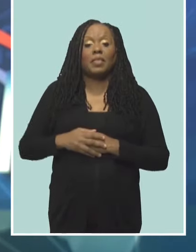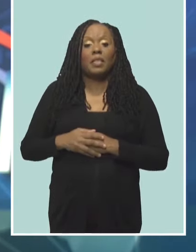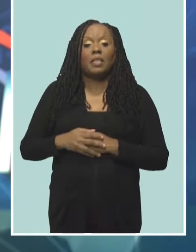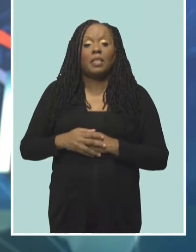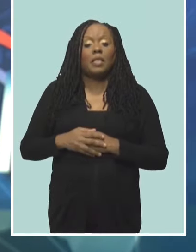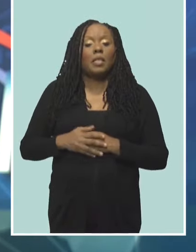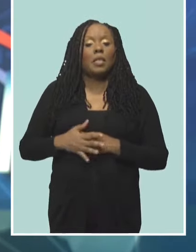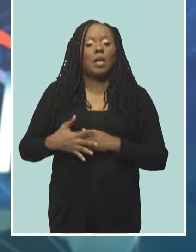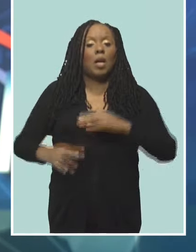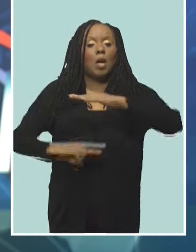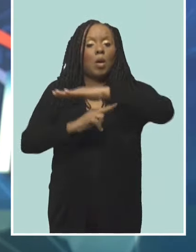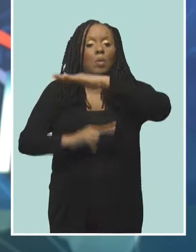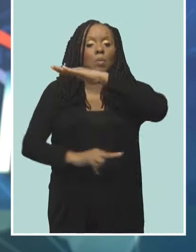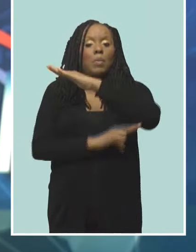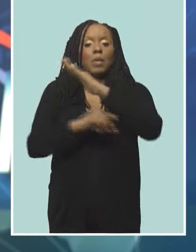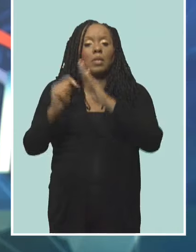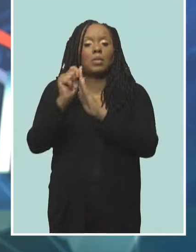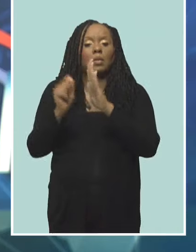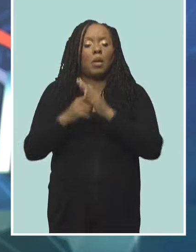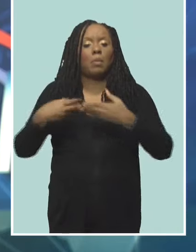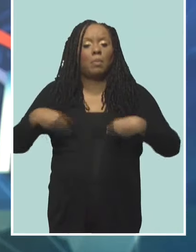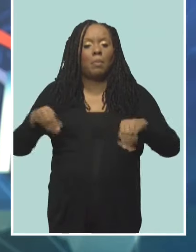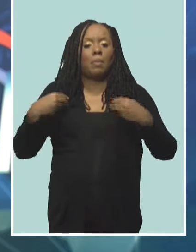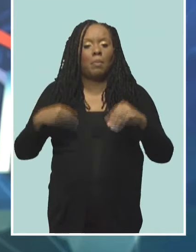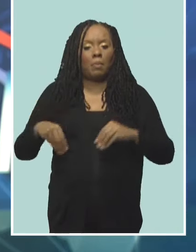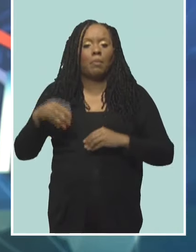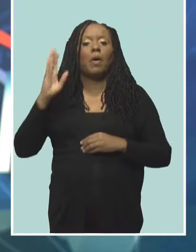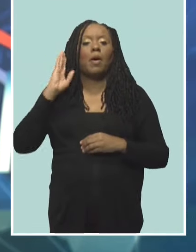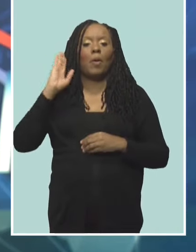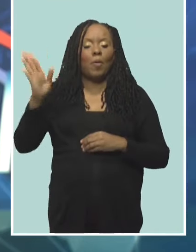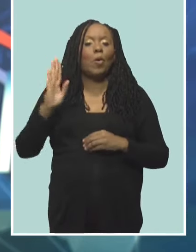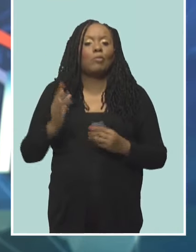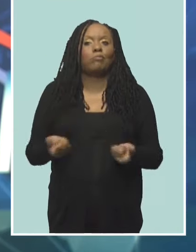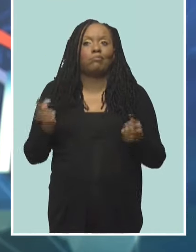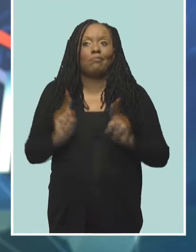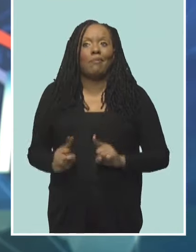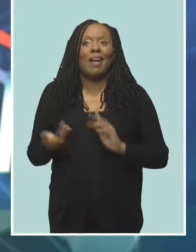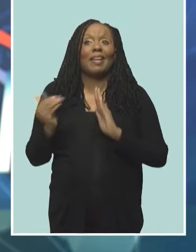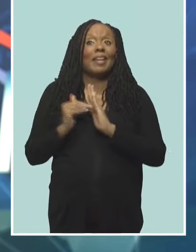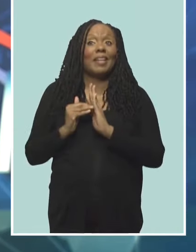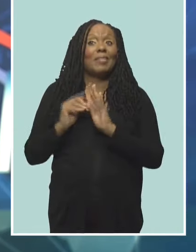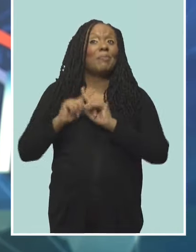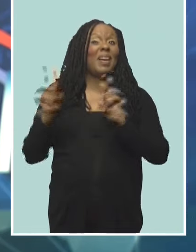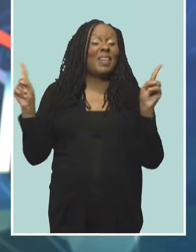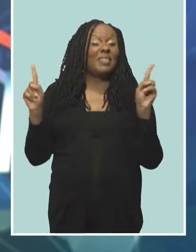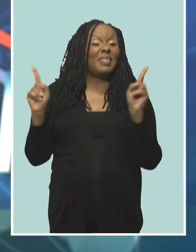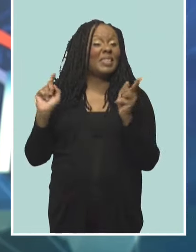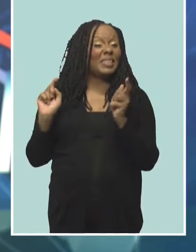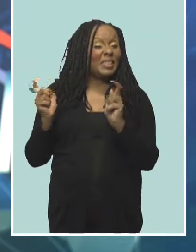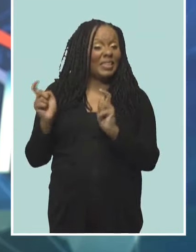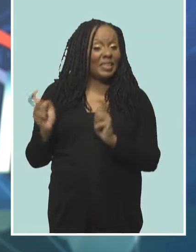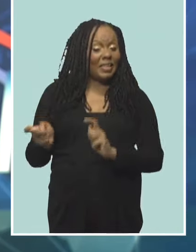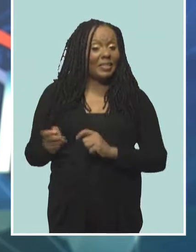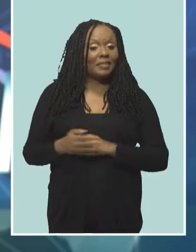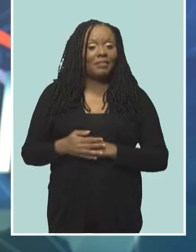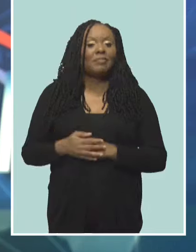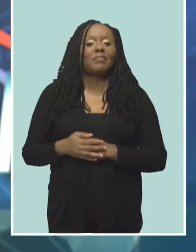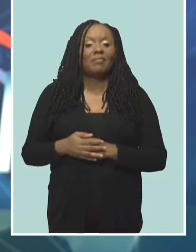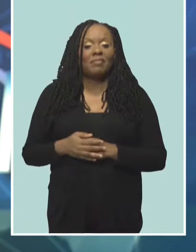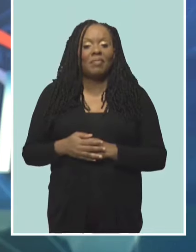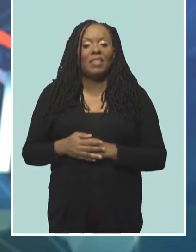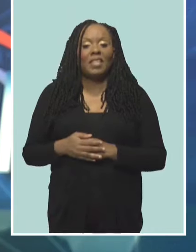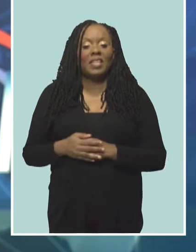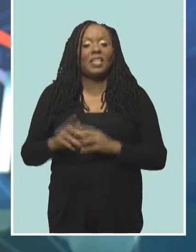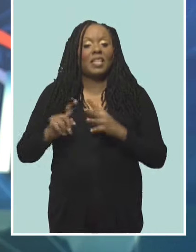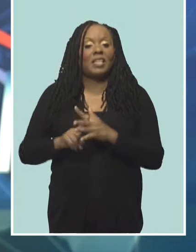Bridgetown market has returned for another year, albeit with some changes. The new format began with the staging of a craft market in